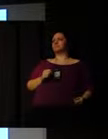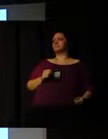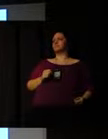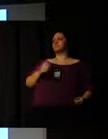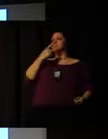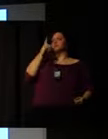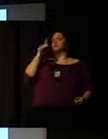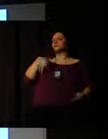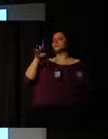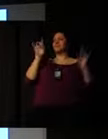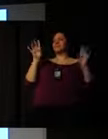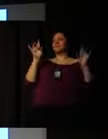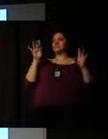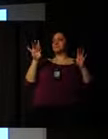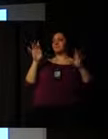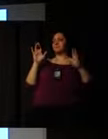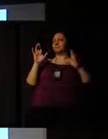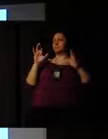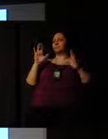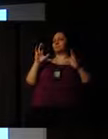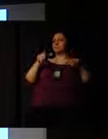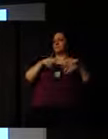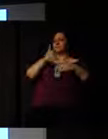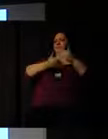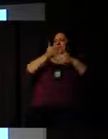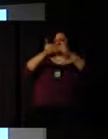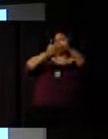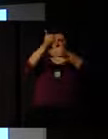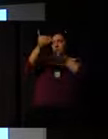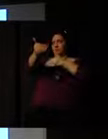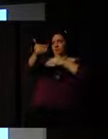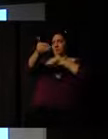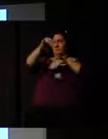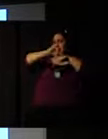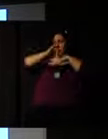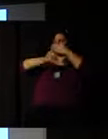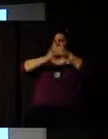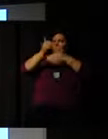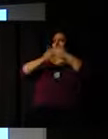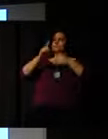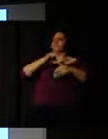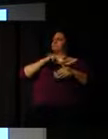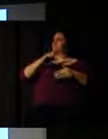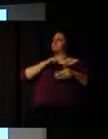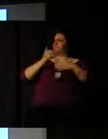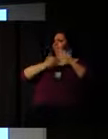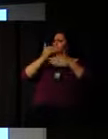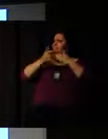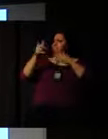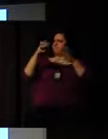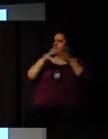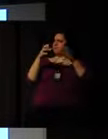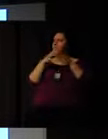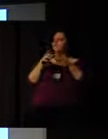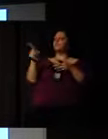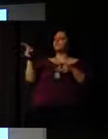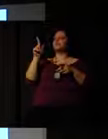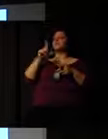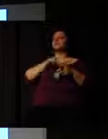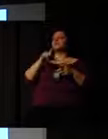You know, when you bring them to your organization, they add credibility for your organization. And that could translate into